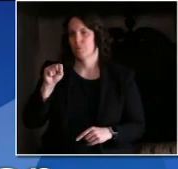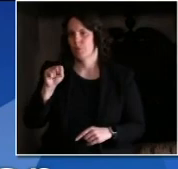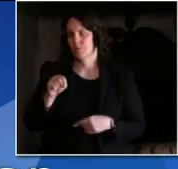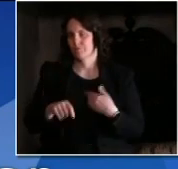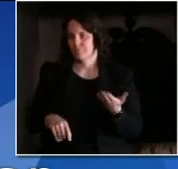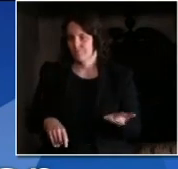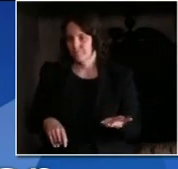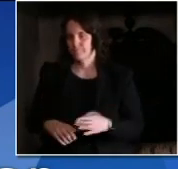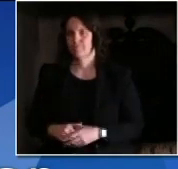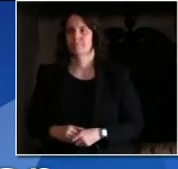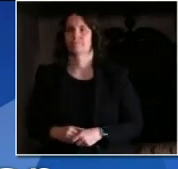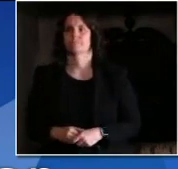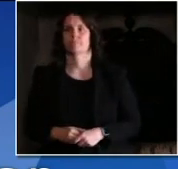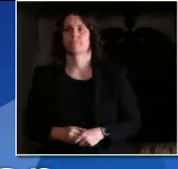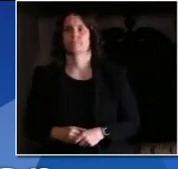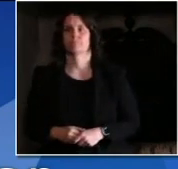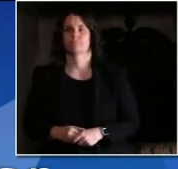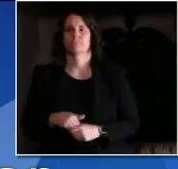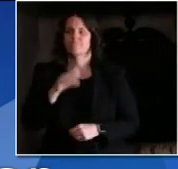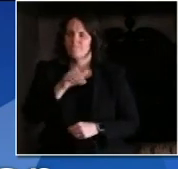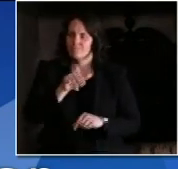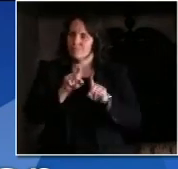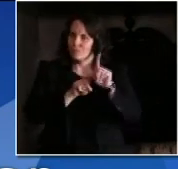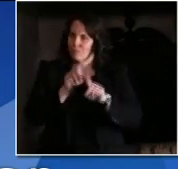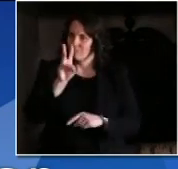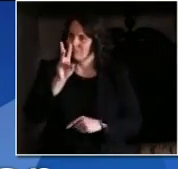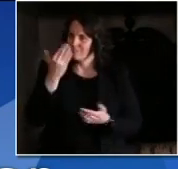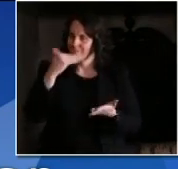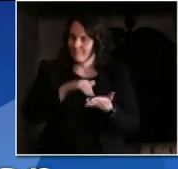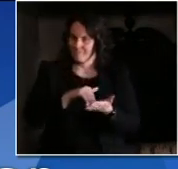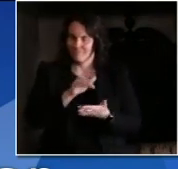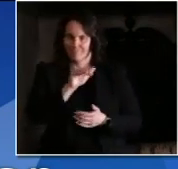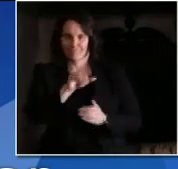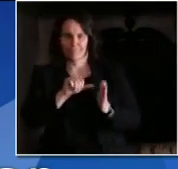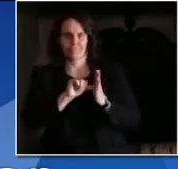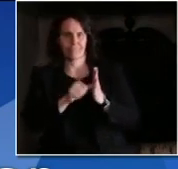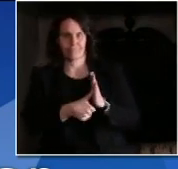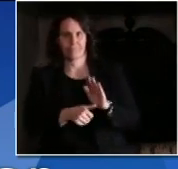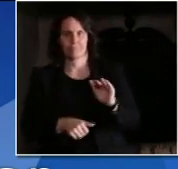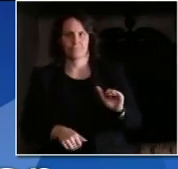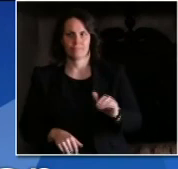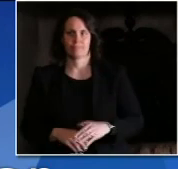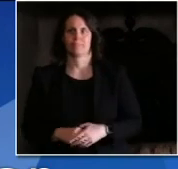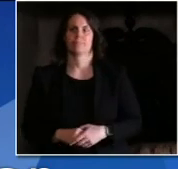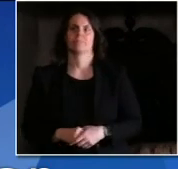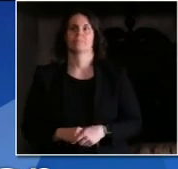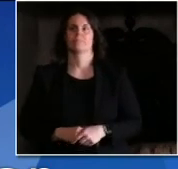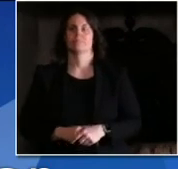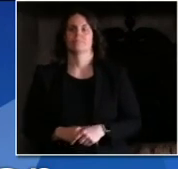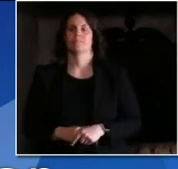And a reminder, star six, don't mute your phones. Dax Ross from Huffington Post.